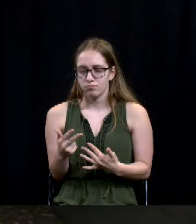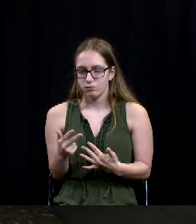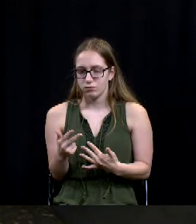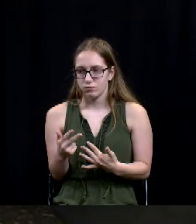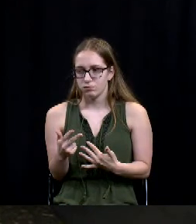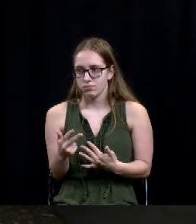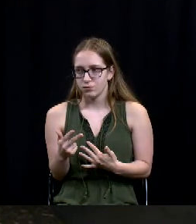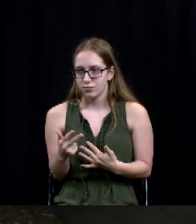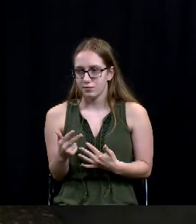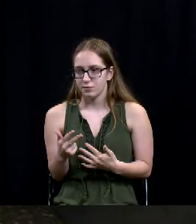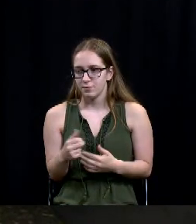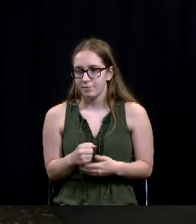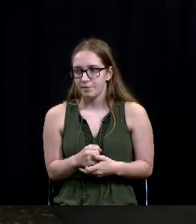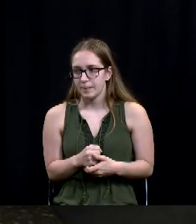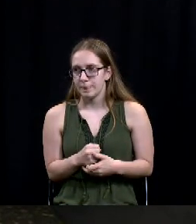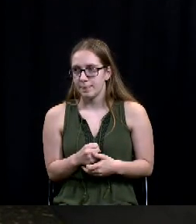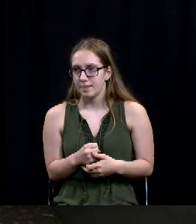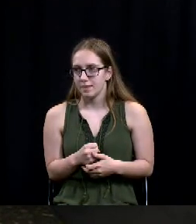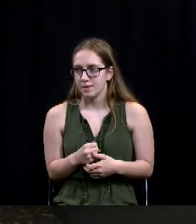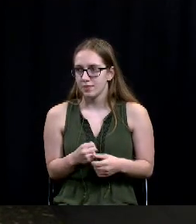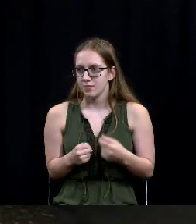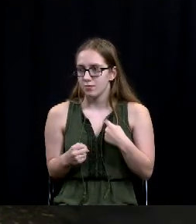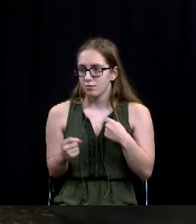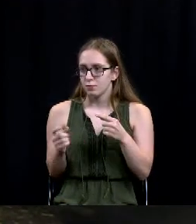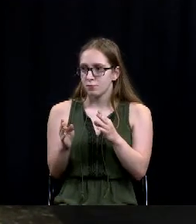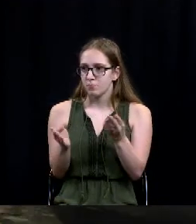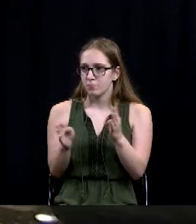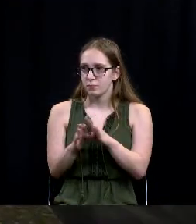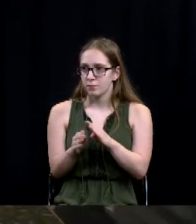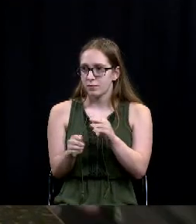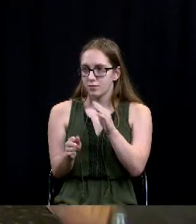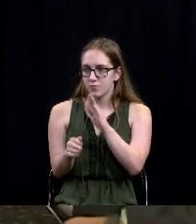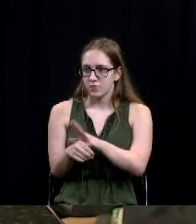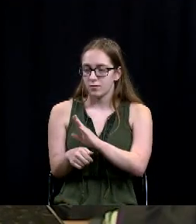all right we're now in executive session at 4 53 p.m